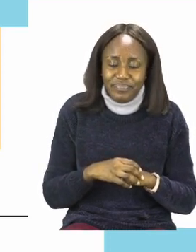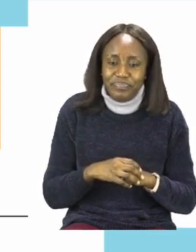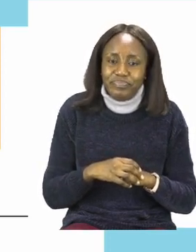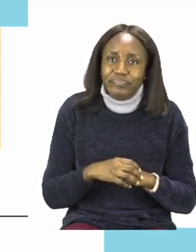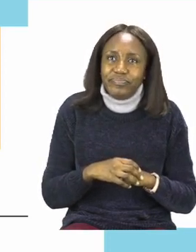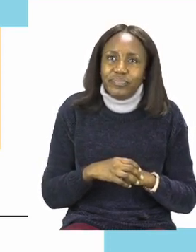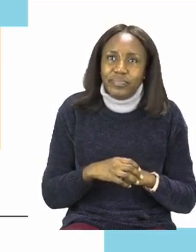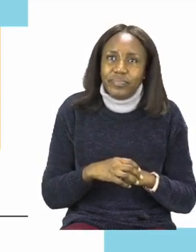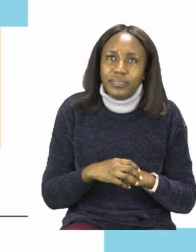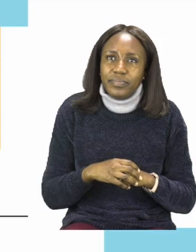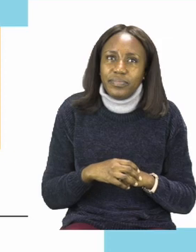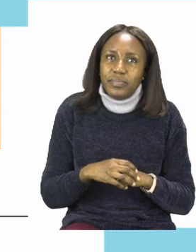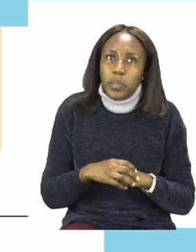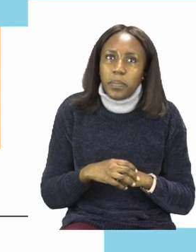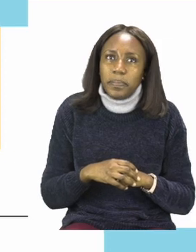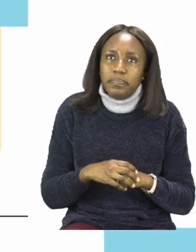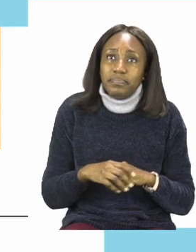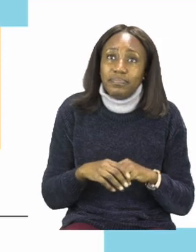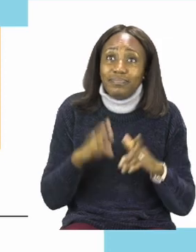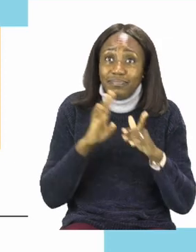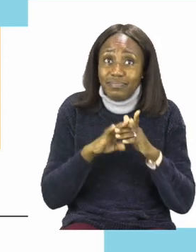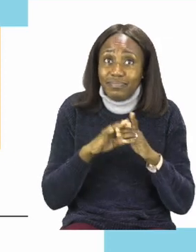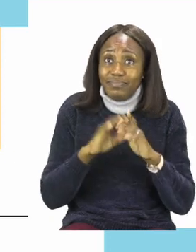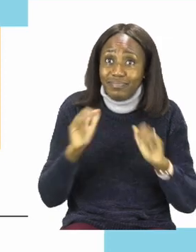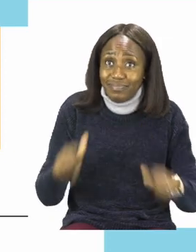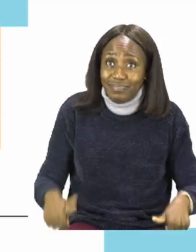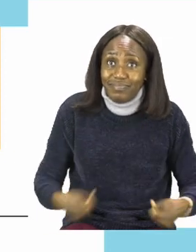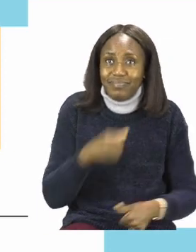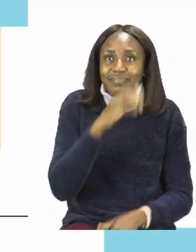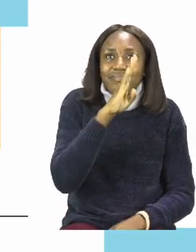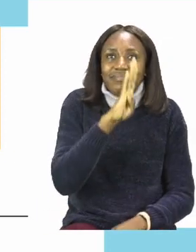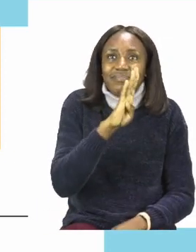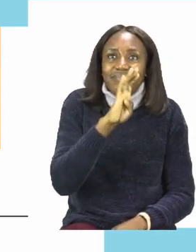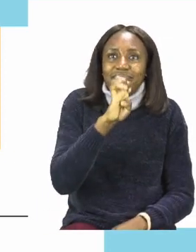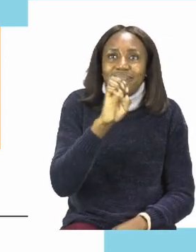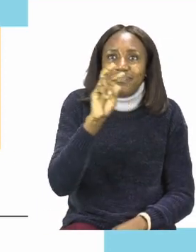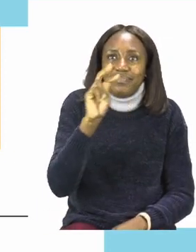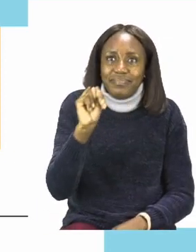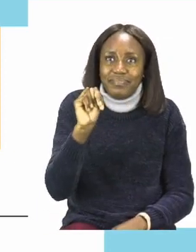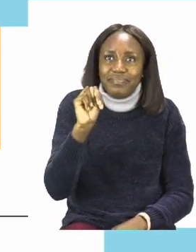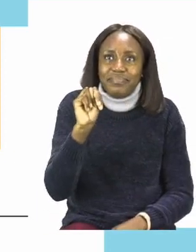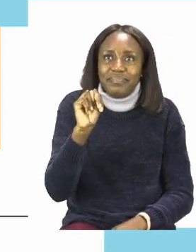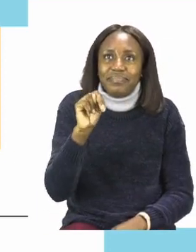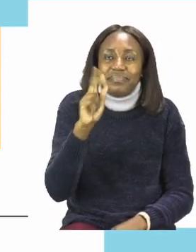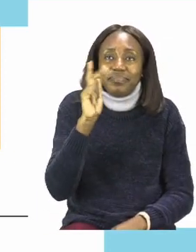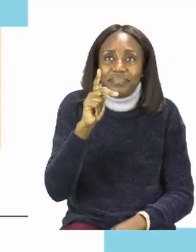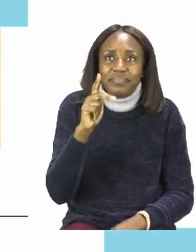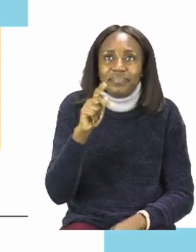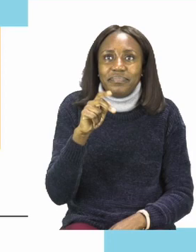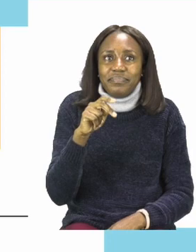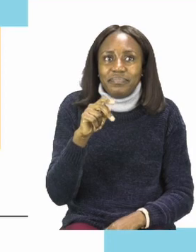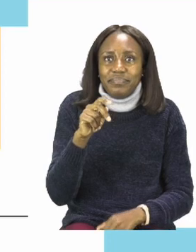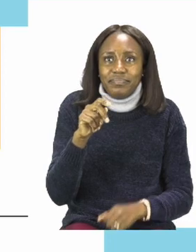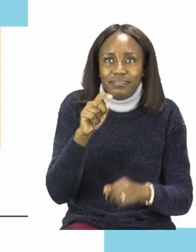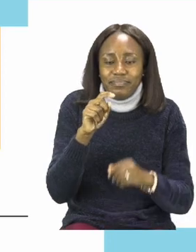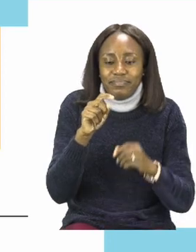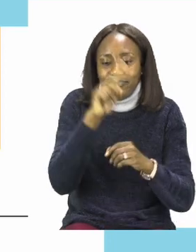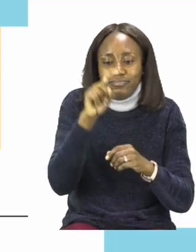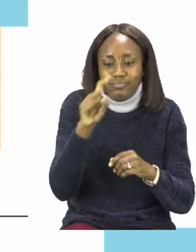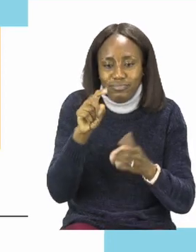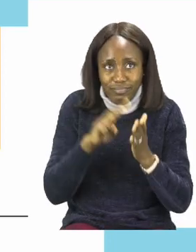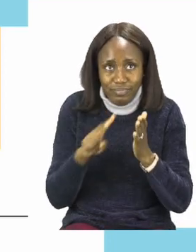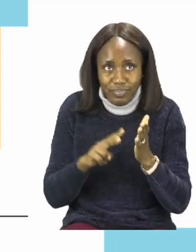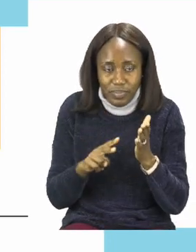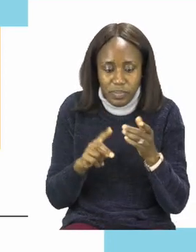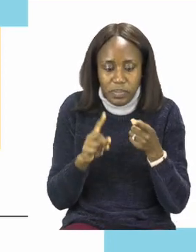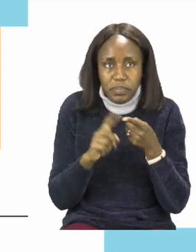passage and it is about Ben. So let's now read our questions. We will